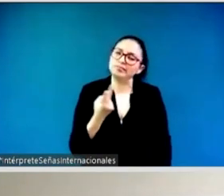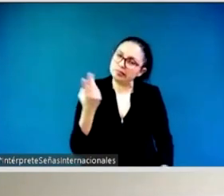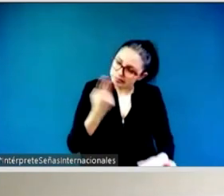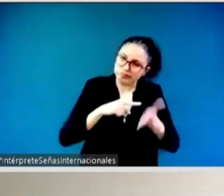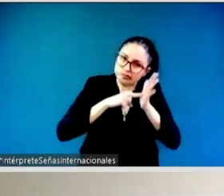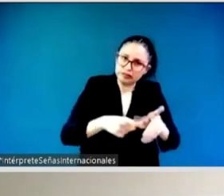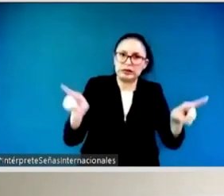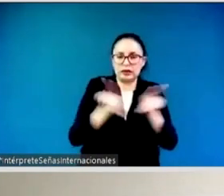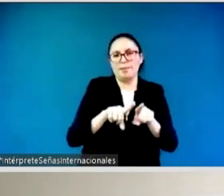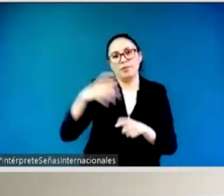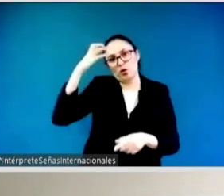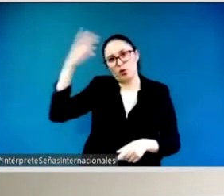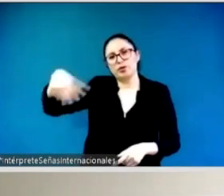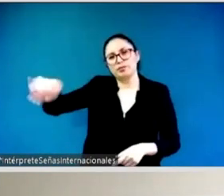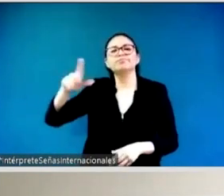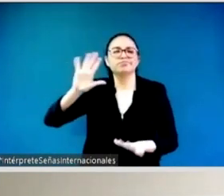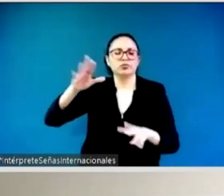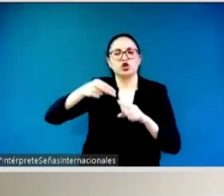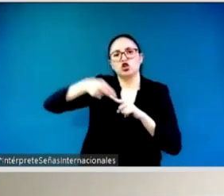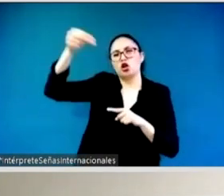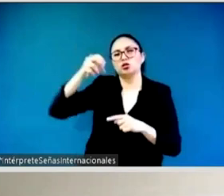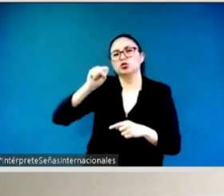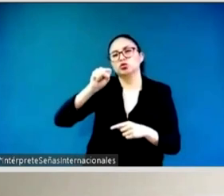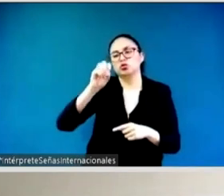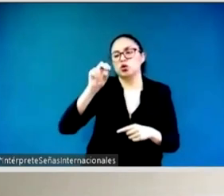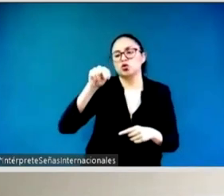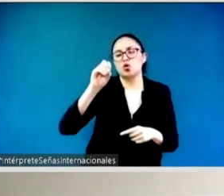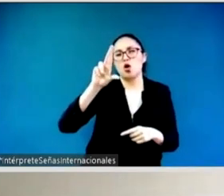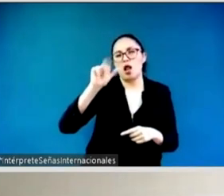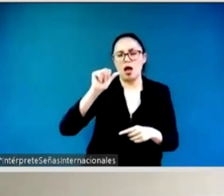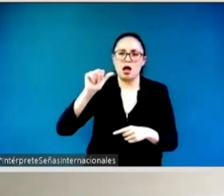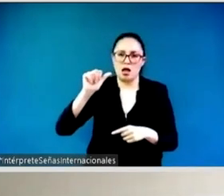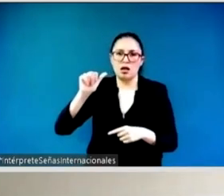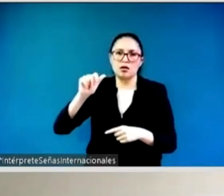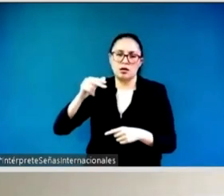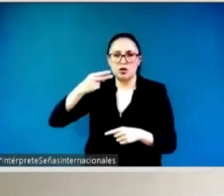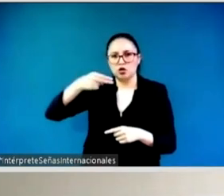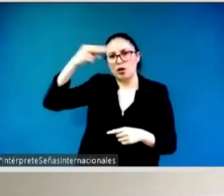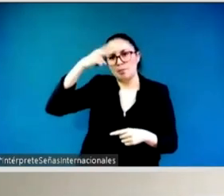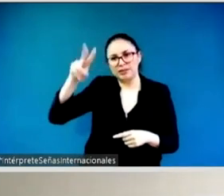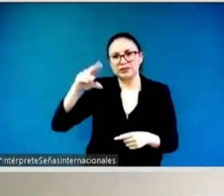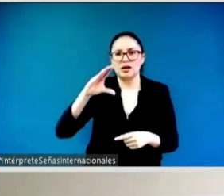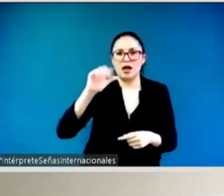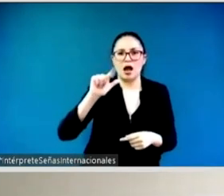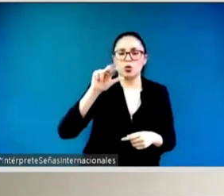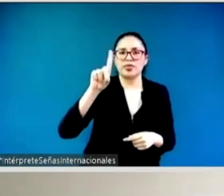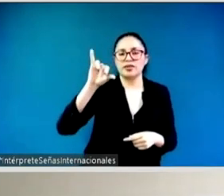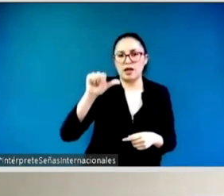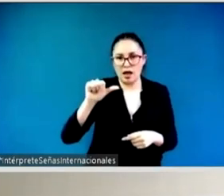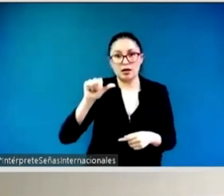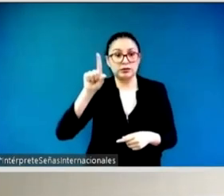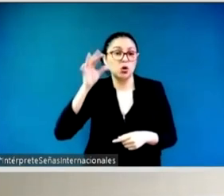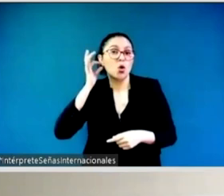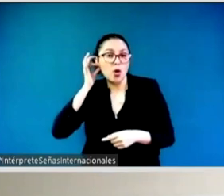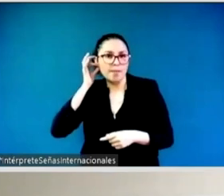leader of all the governors of mexico so she is in a in a very high level position so what